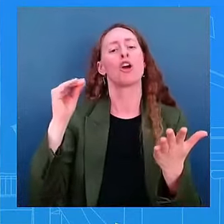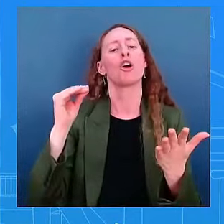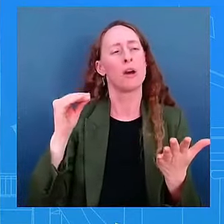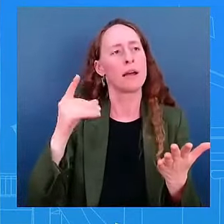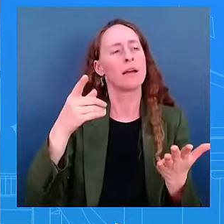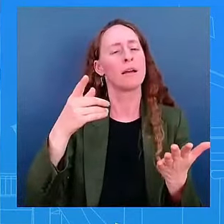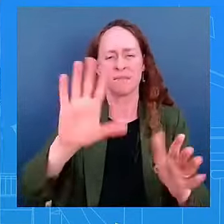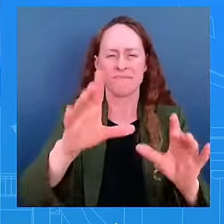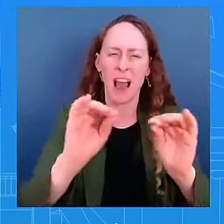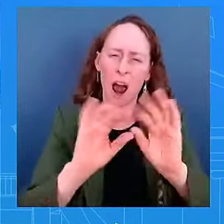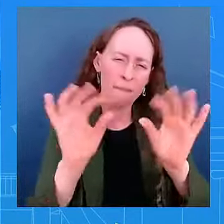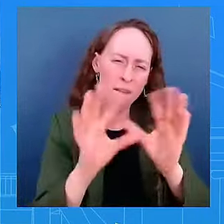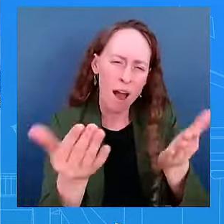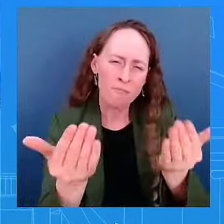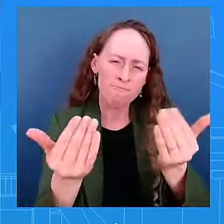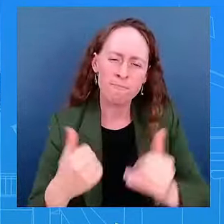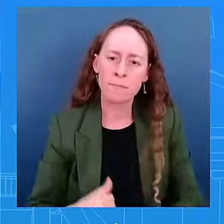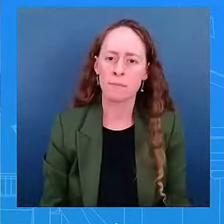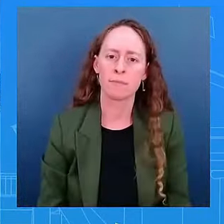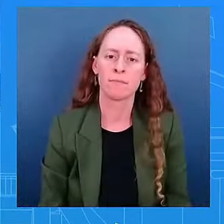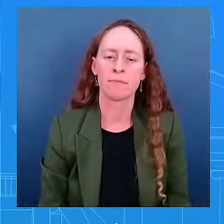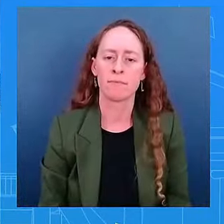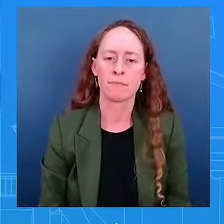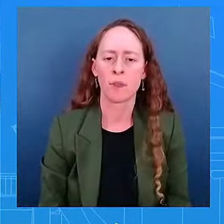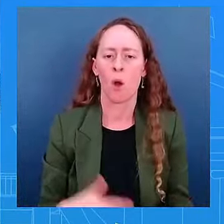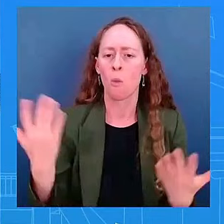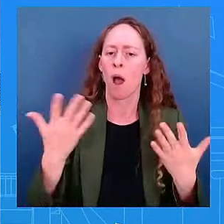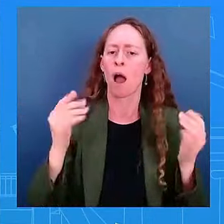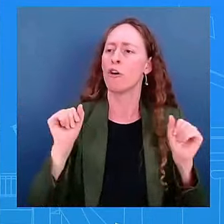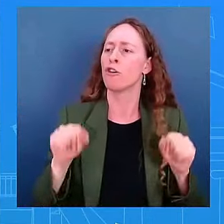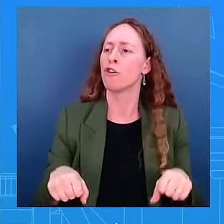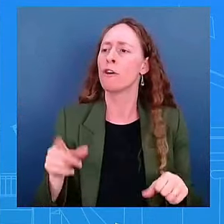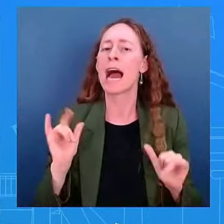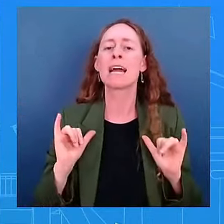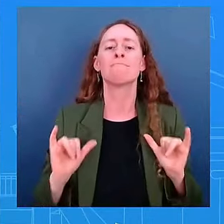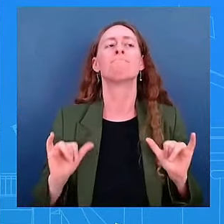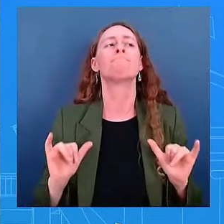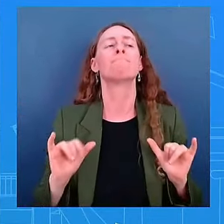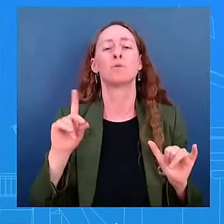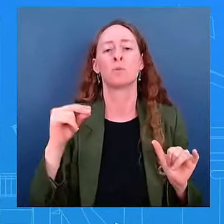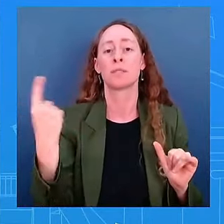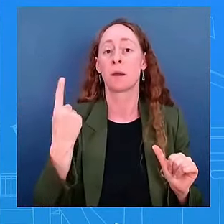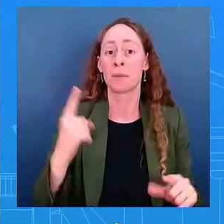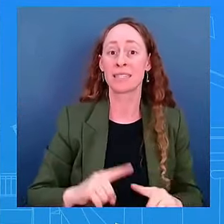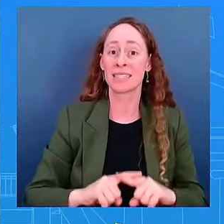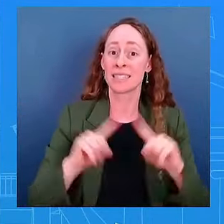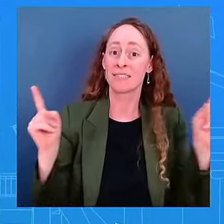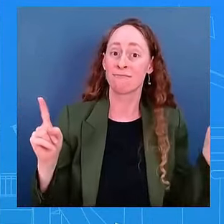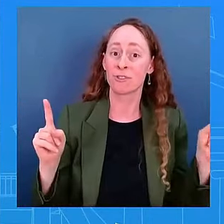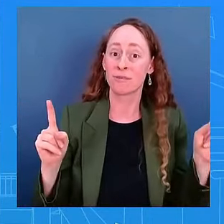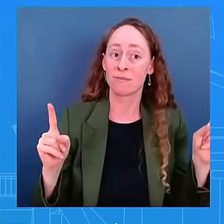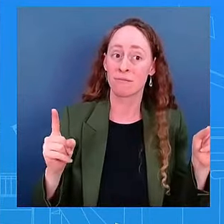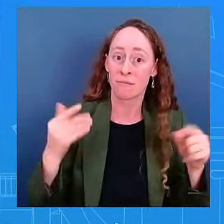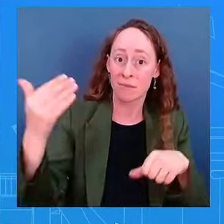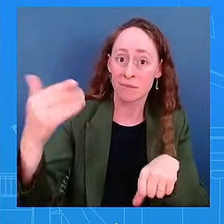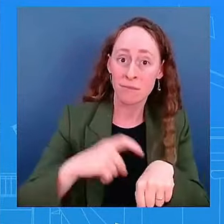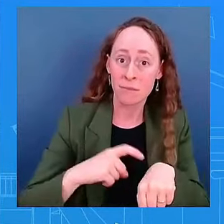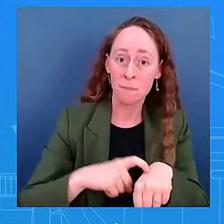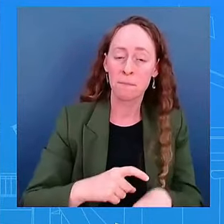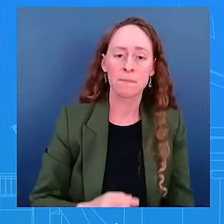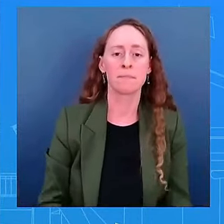or what could you have done to maybe change the dynamic? So, I think I've to step back for